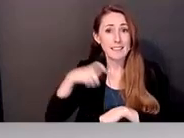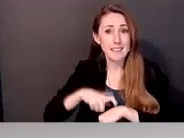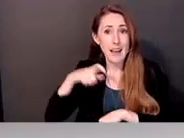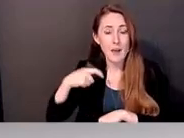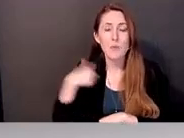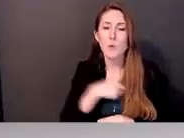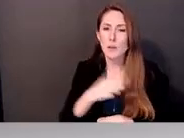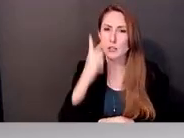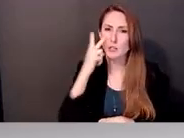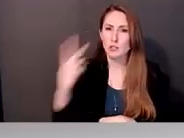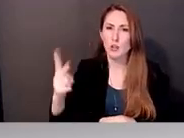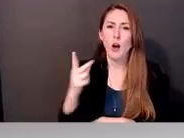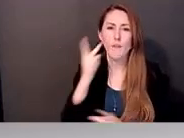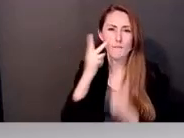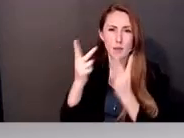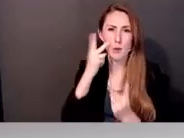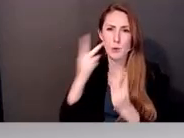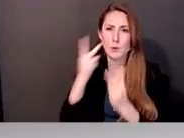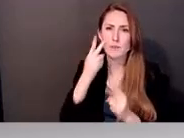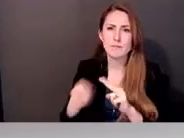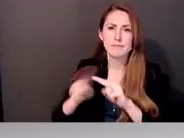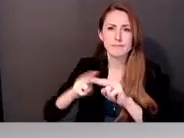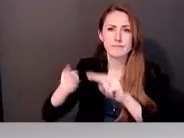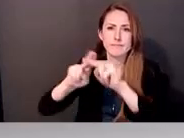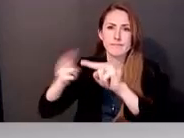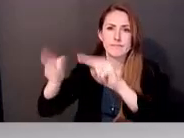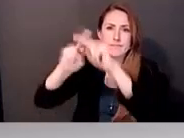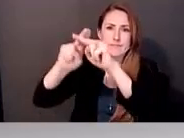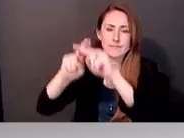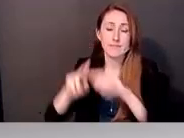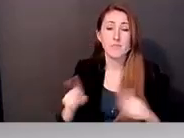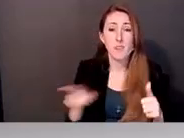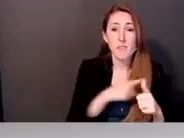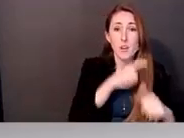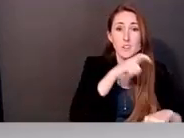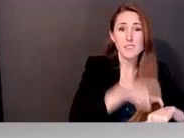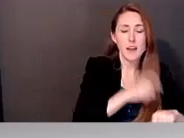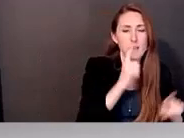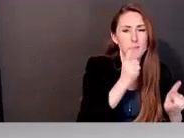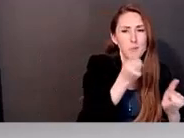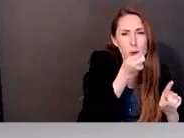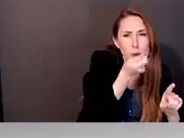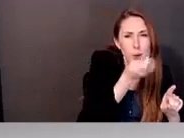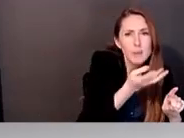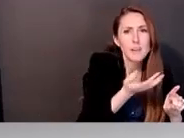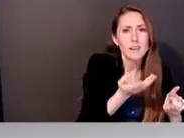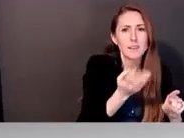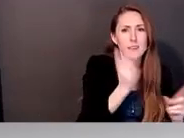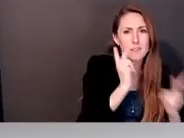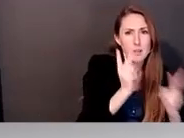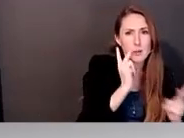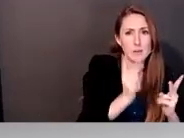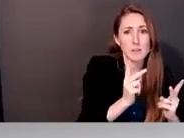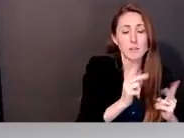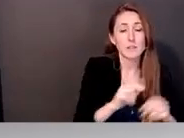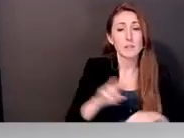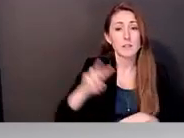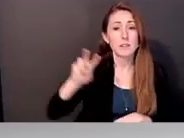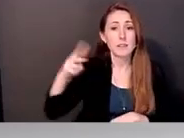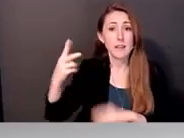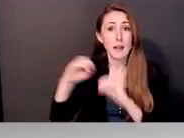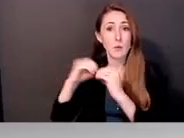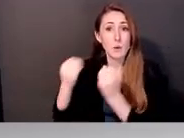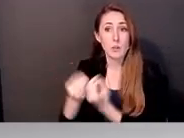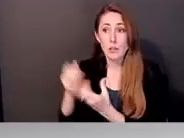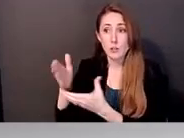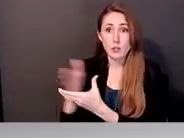few views initially. And then once that second sharing opportunity, that second partnership came up, we did even see